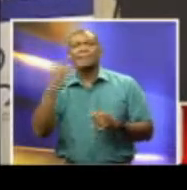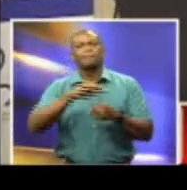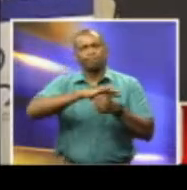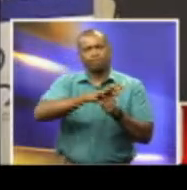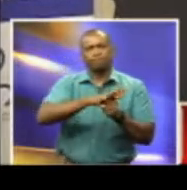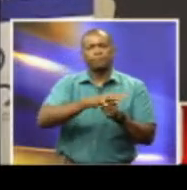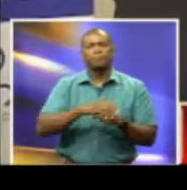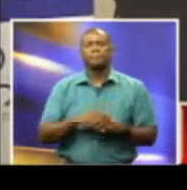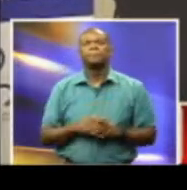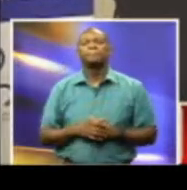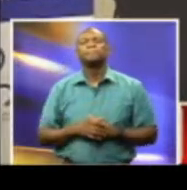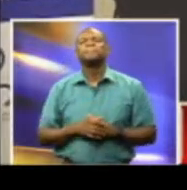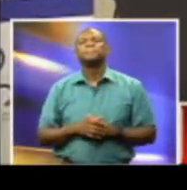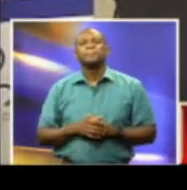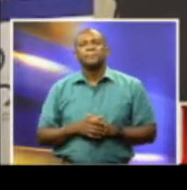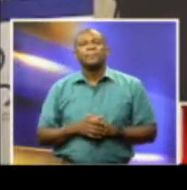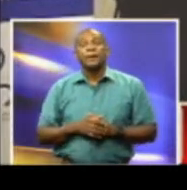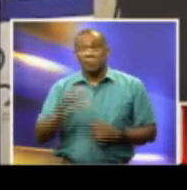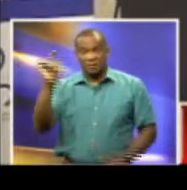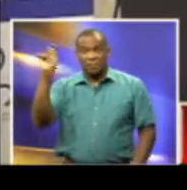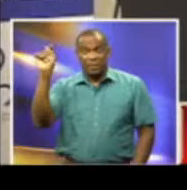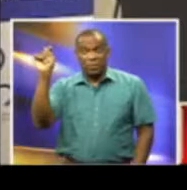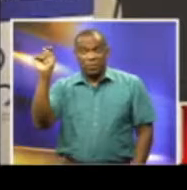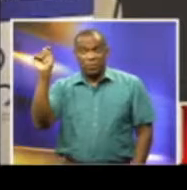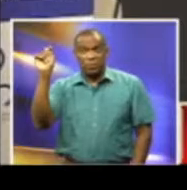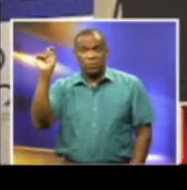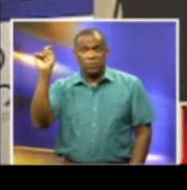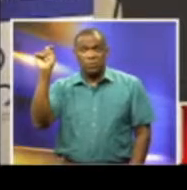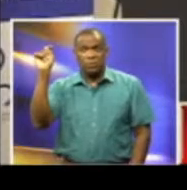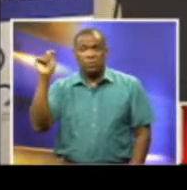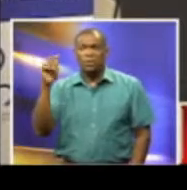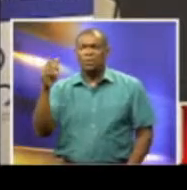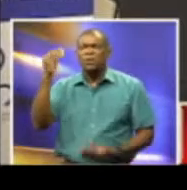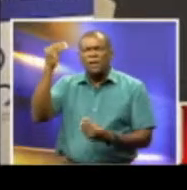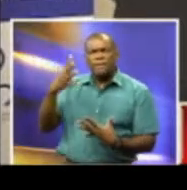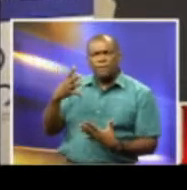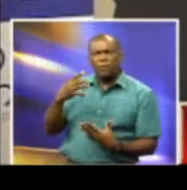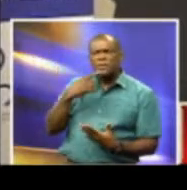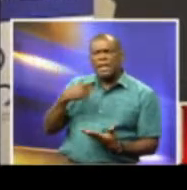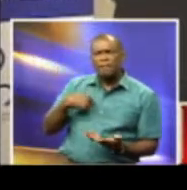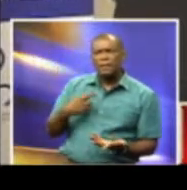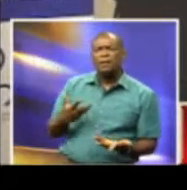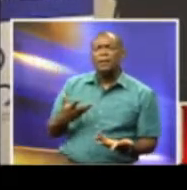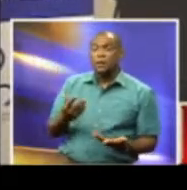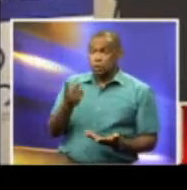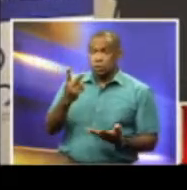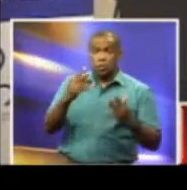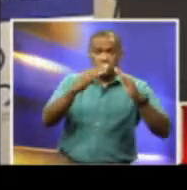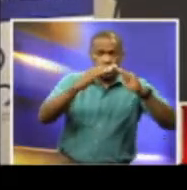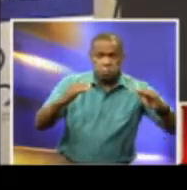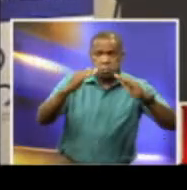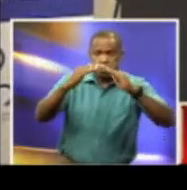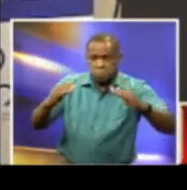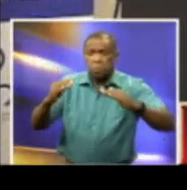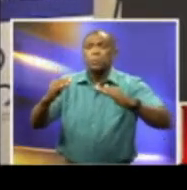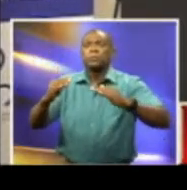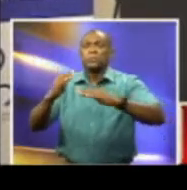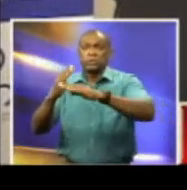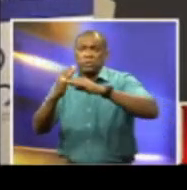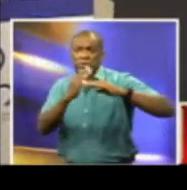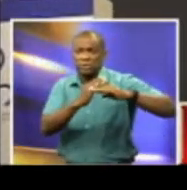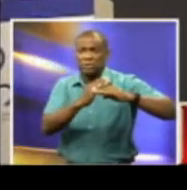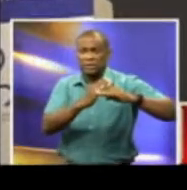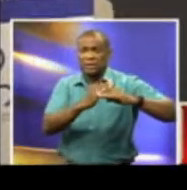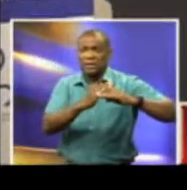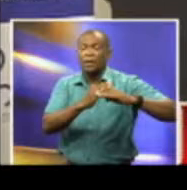in. In fact, in Tobago, I was told that two shelters were open, and they